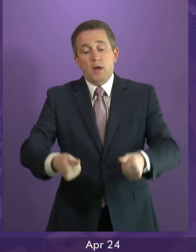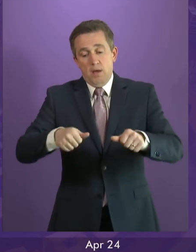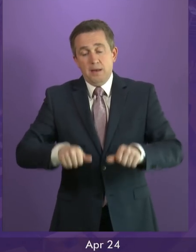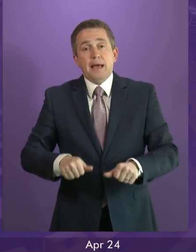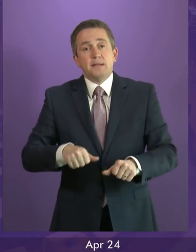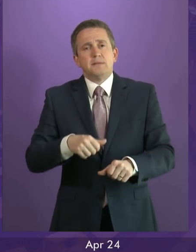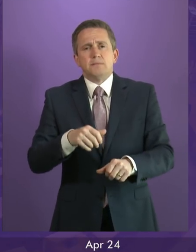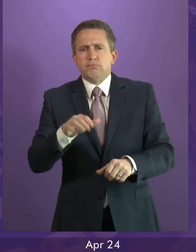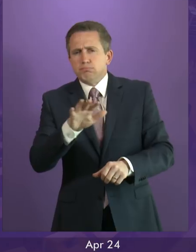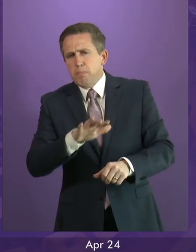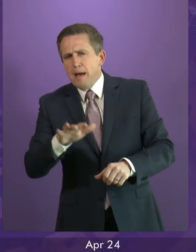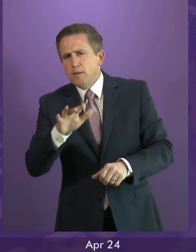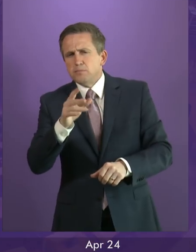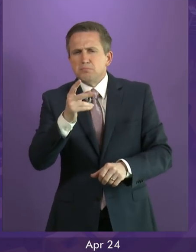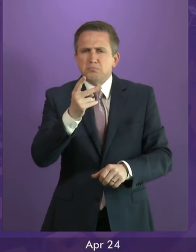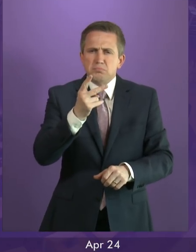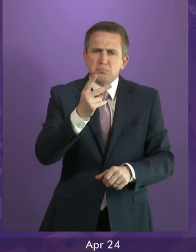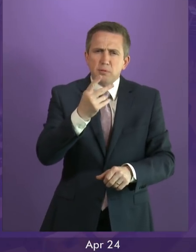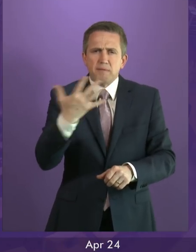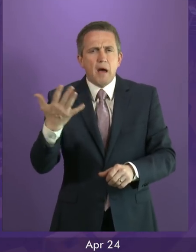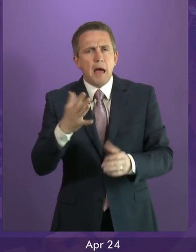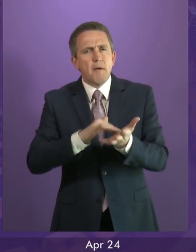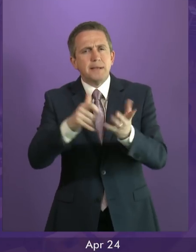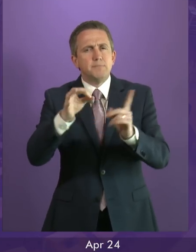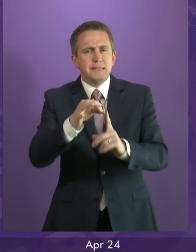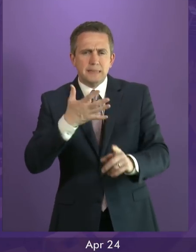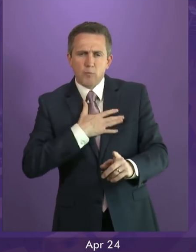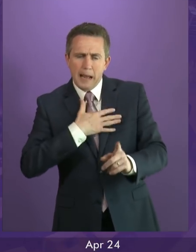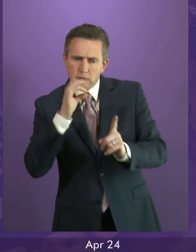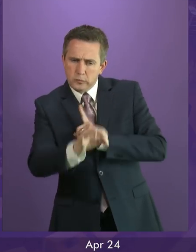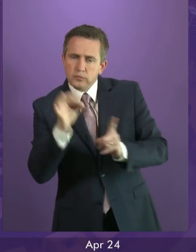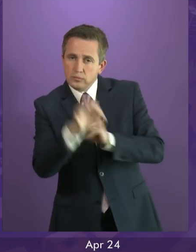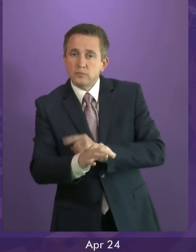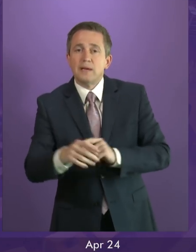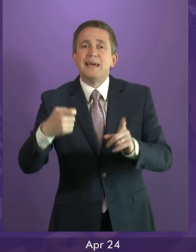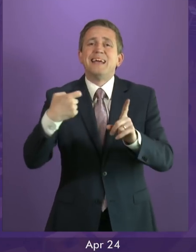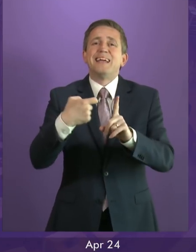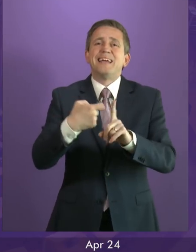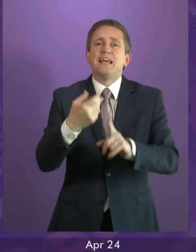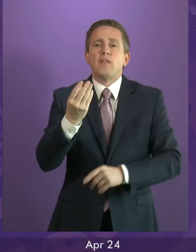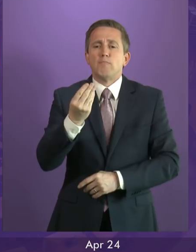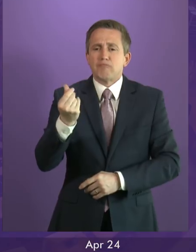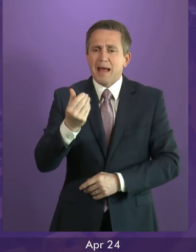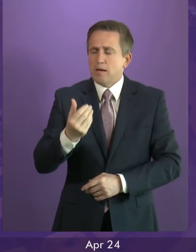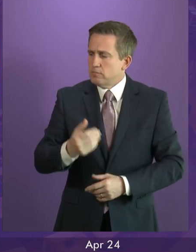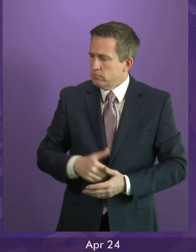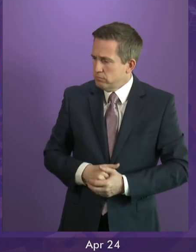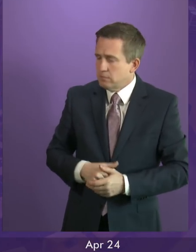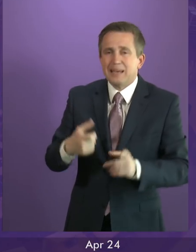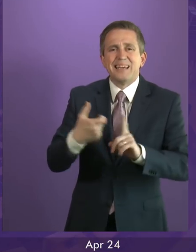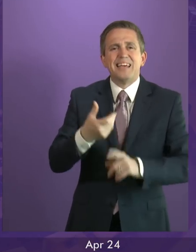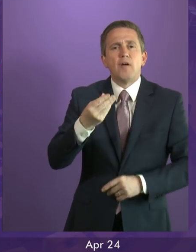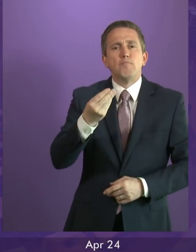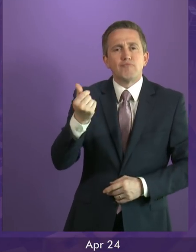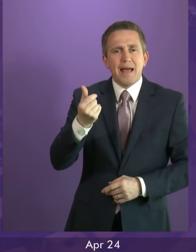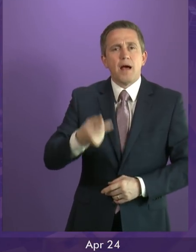26, 25 or so members who wish to ask a question. Keith Brown, was that a groan? Keith Brown